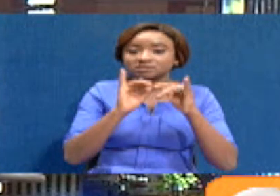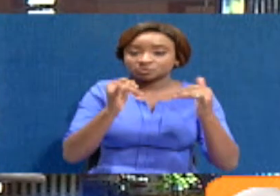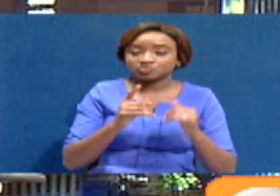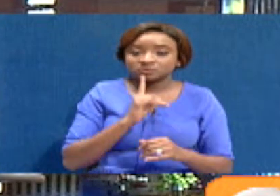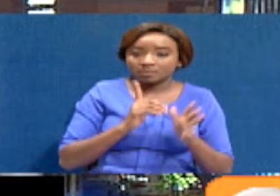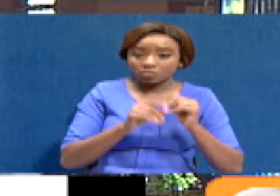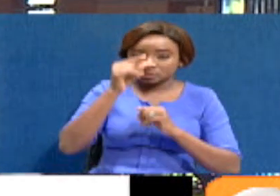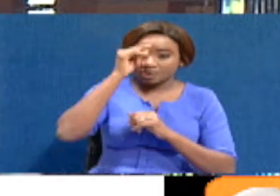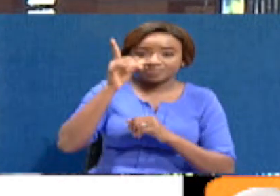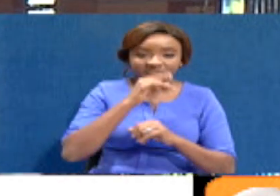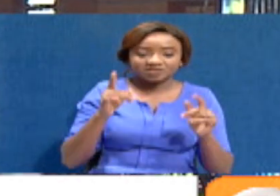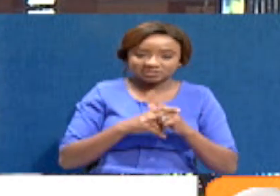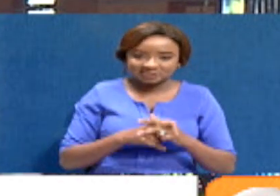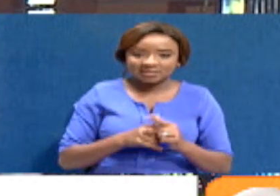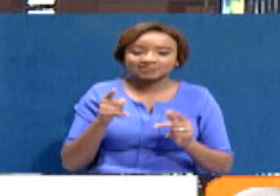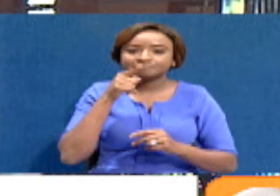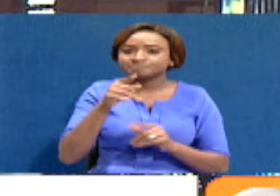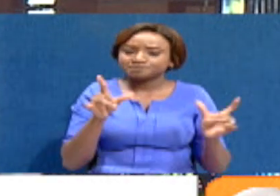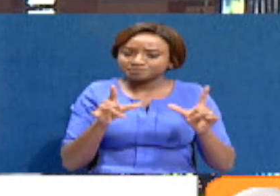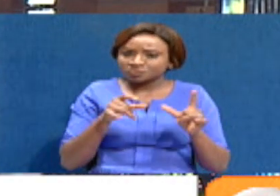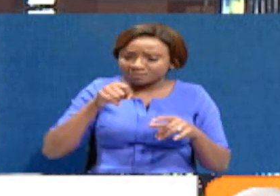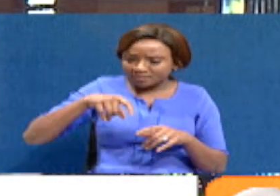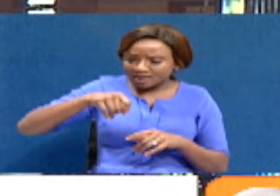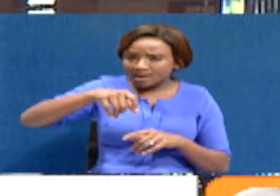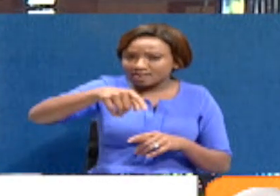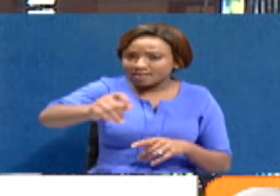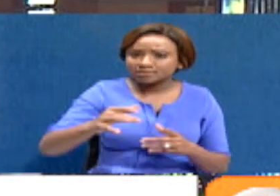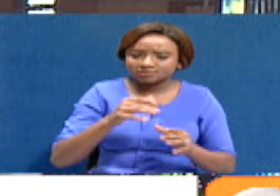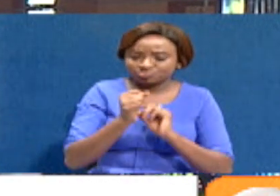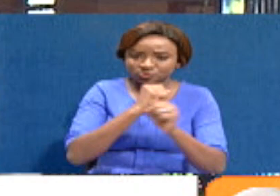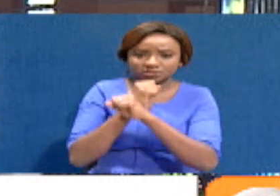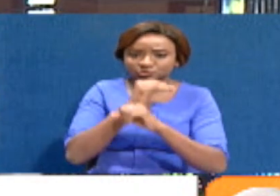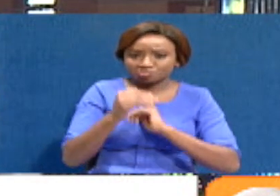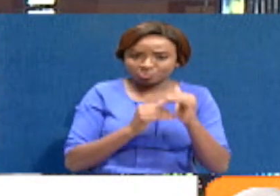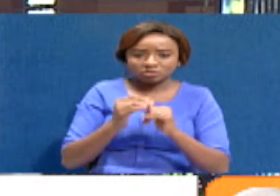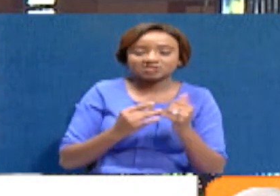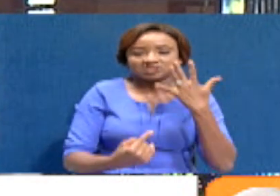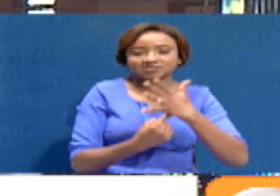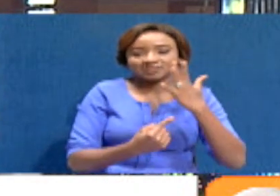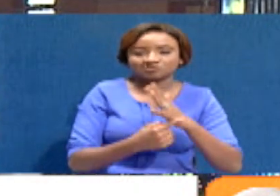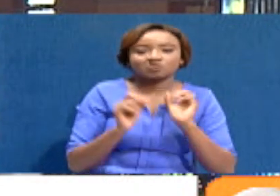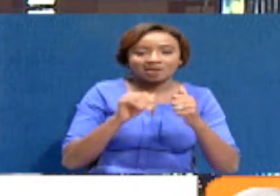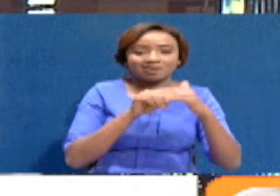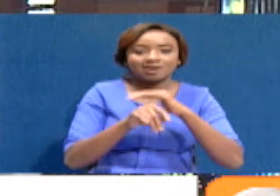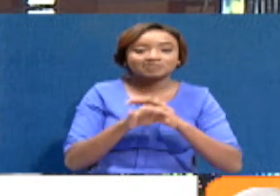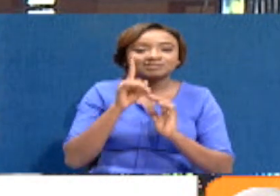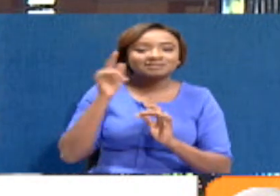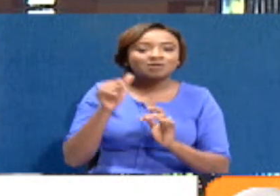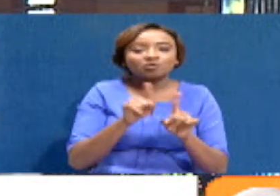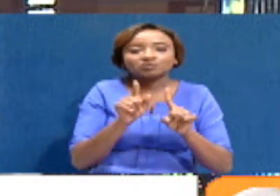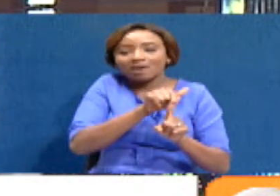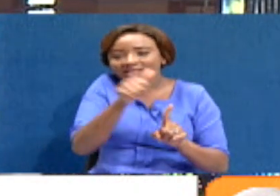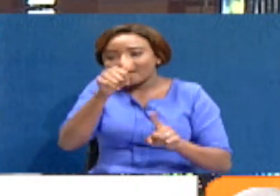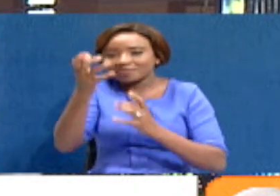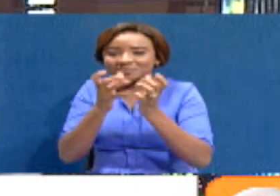The government has automated the seed certification and plant protection process in the country. Denise Otieno has more on these and other